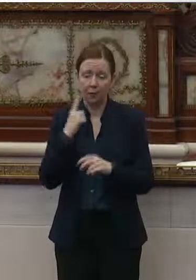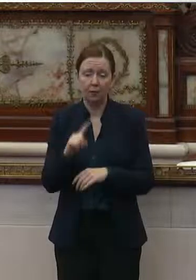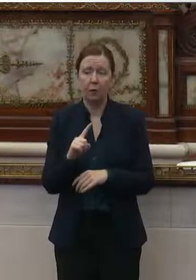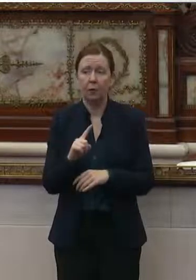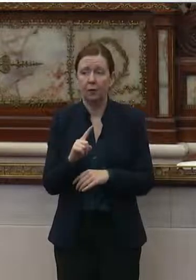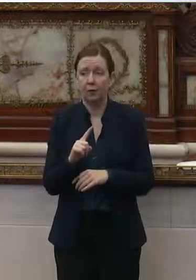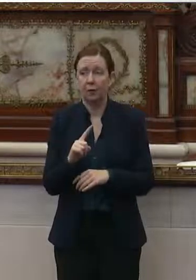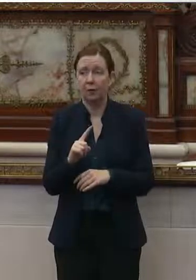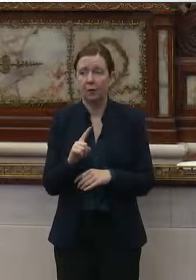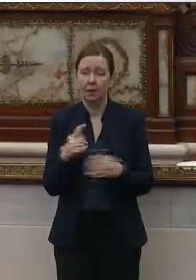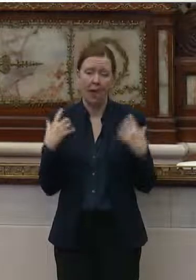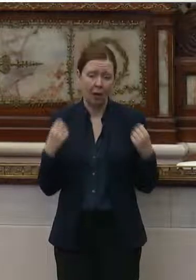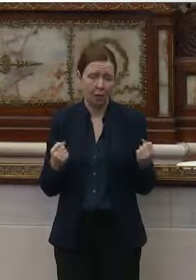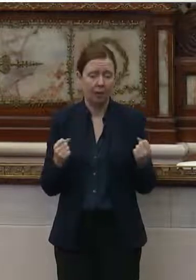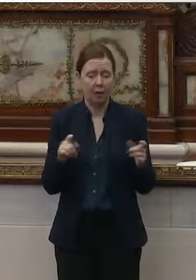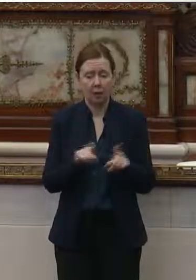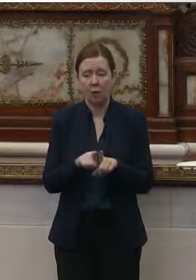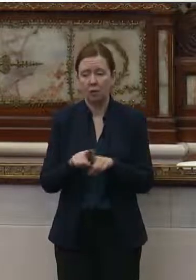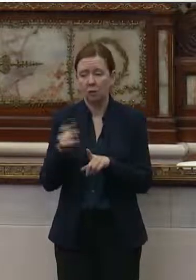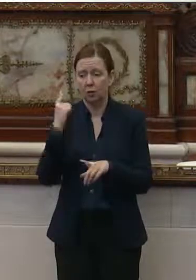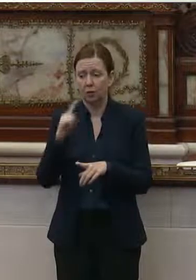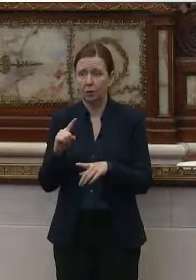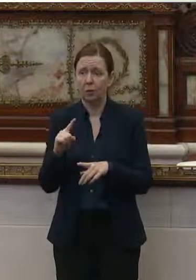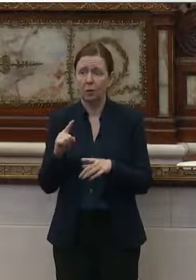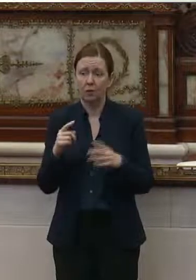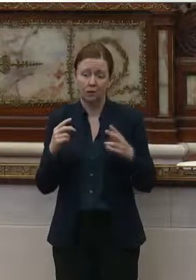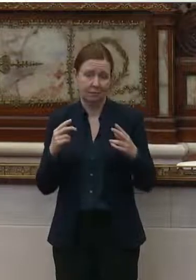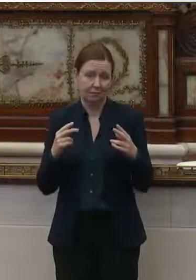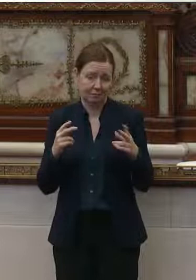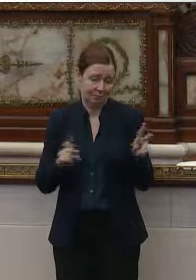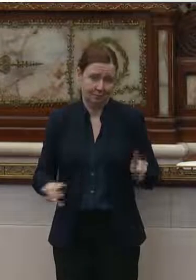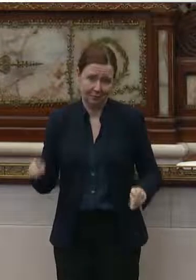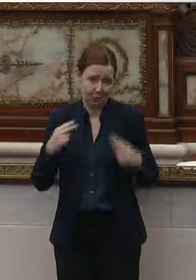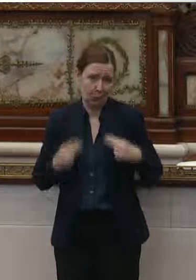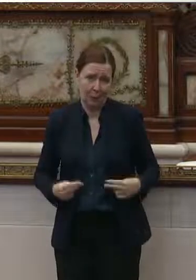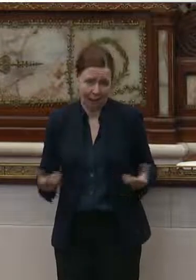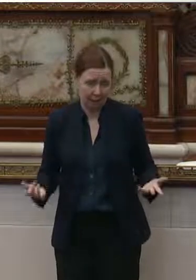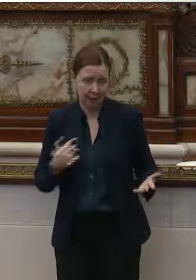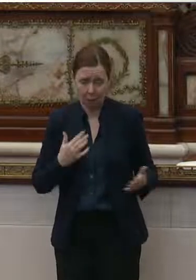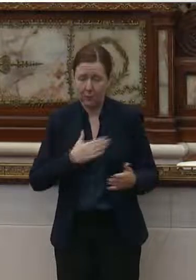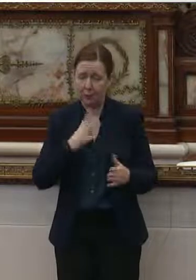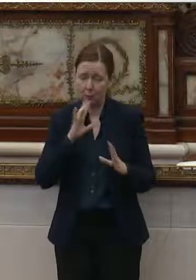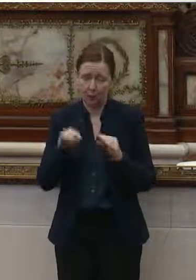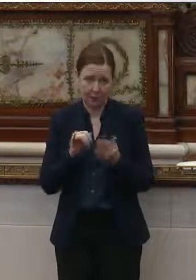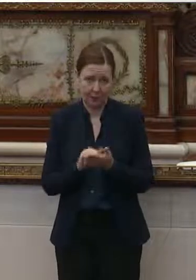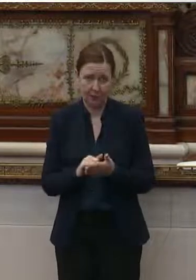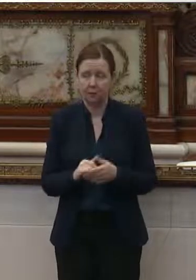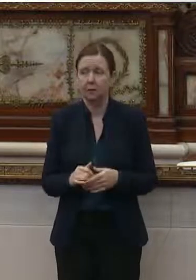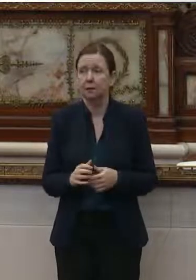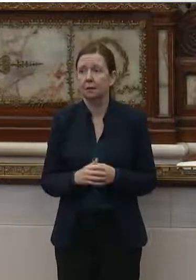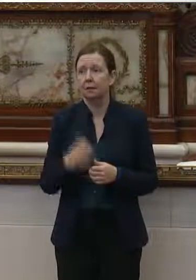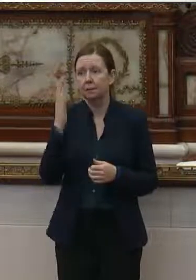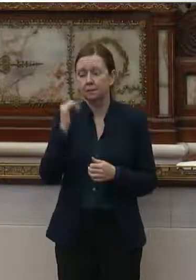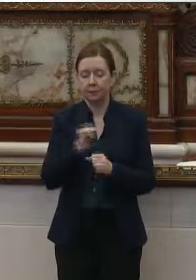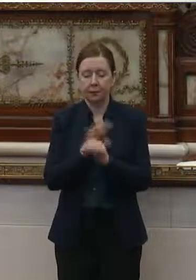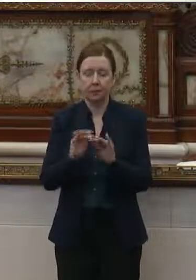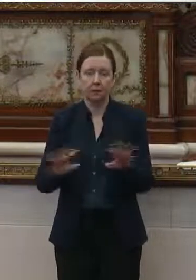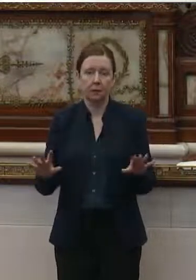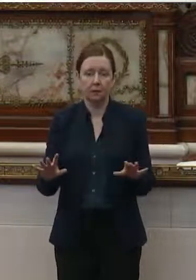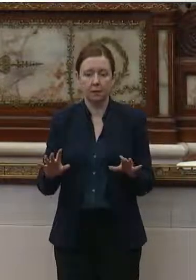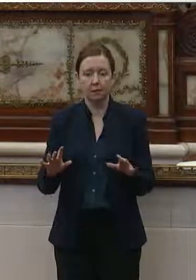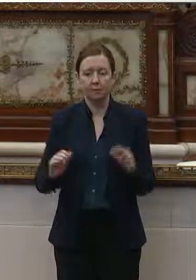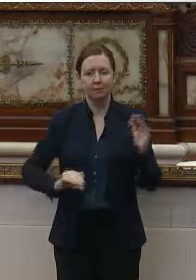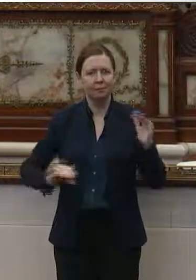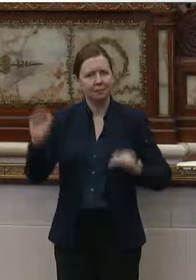health and also for just humanity. So I'm glad we're talking about this. So why is COVID-19 so